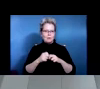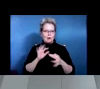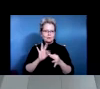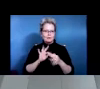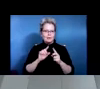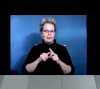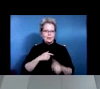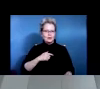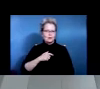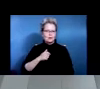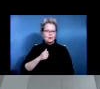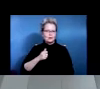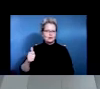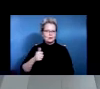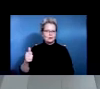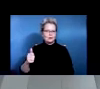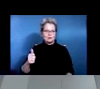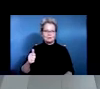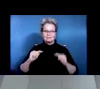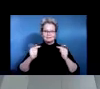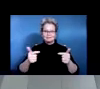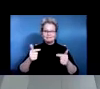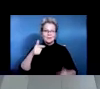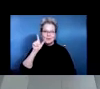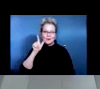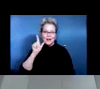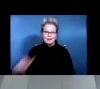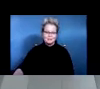pretty large barrier for him to return to work next slide please